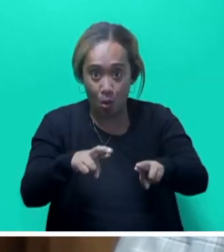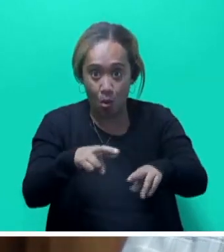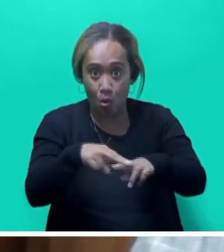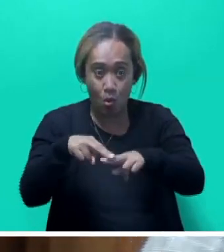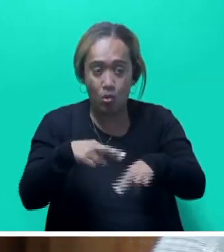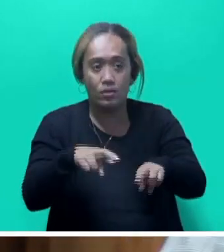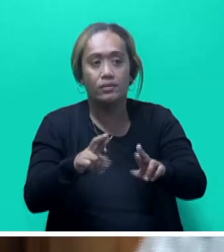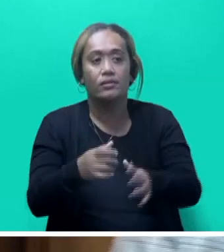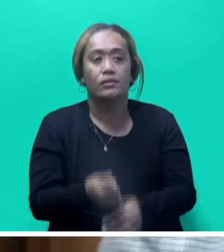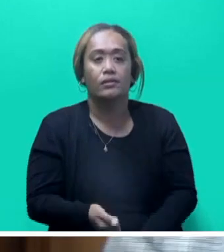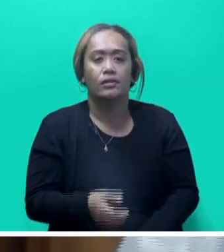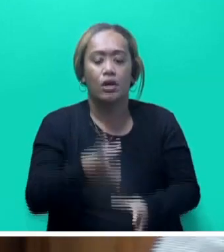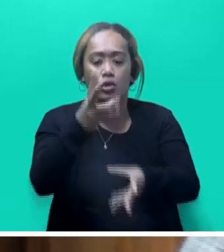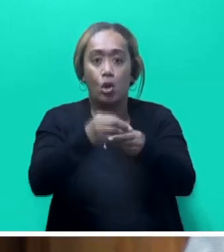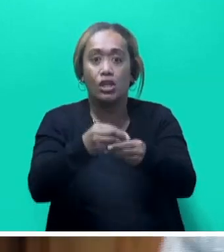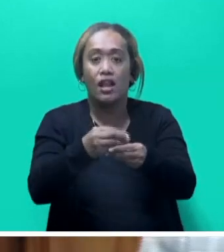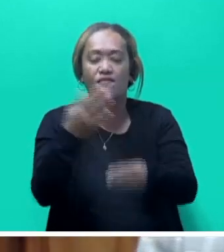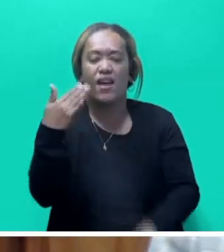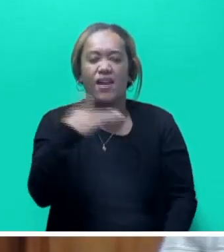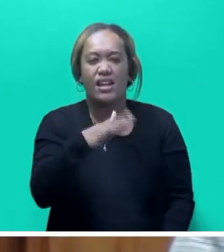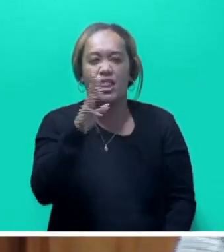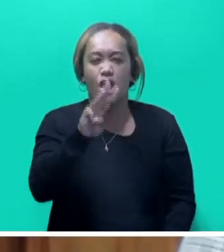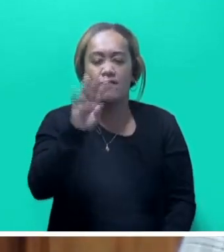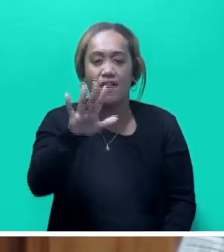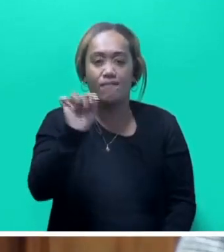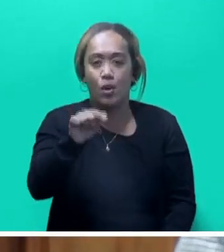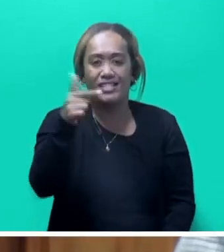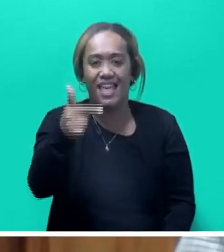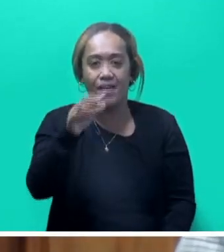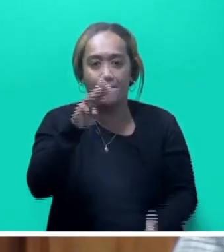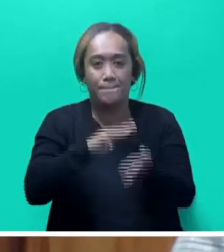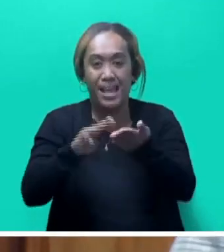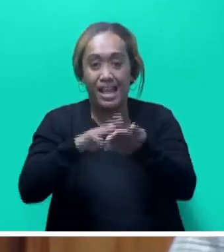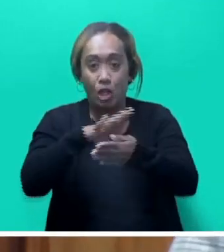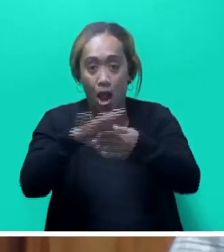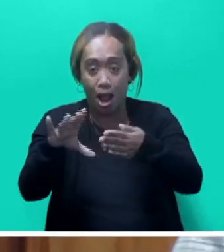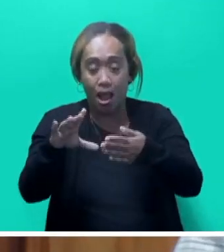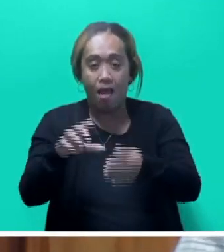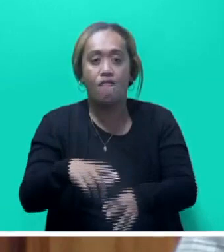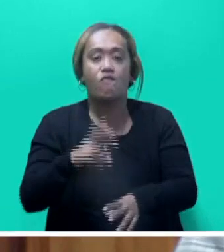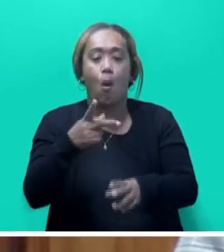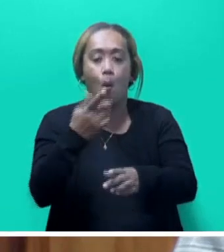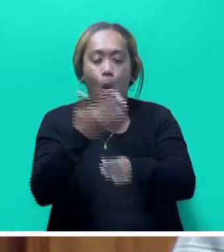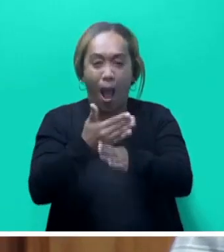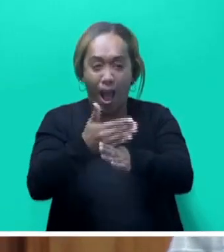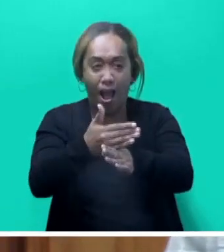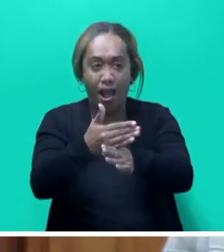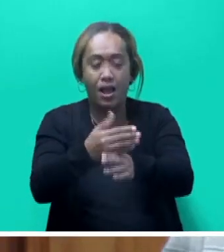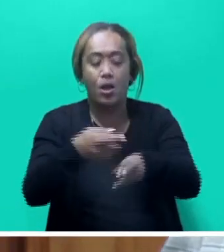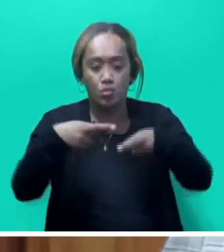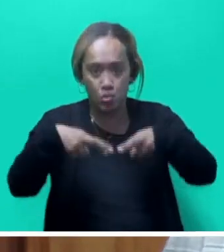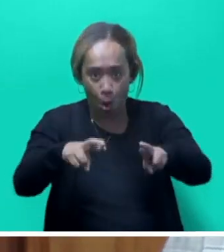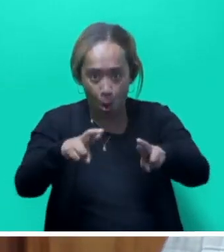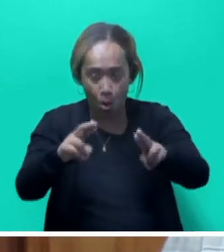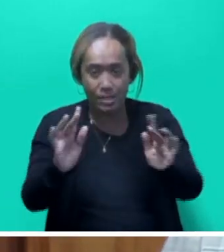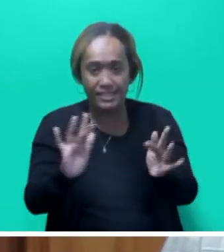was given a total of 535.7 million to carry out comprehensive capital works. Some key areas include road networks,